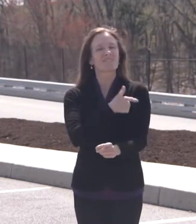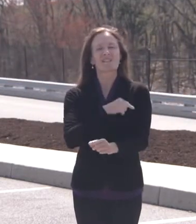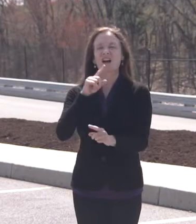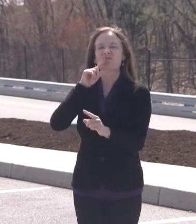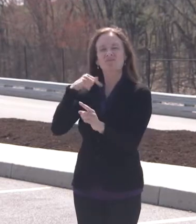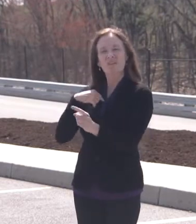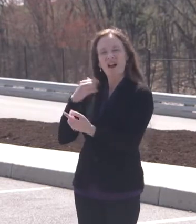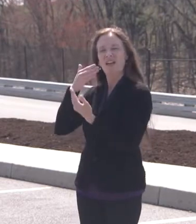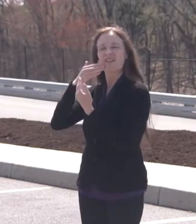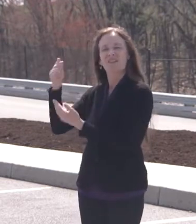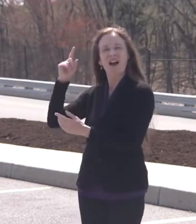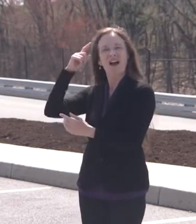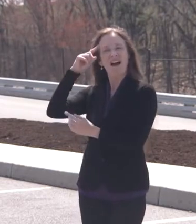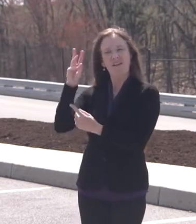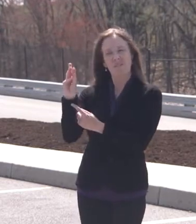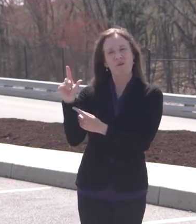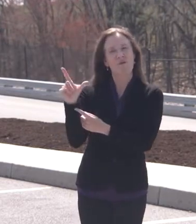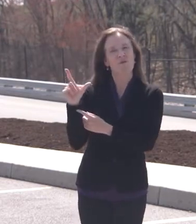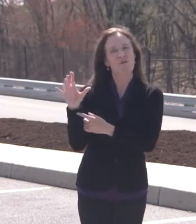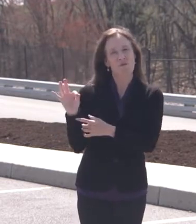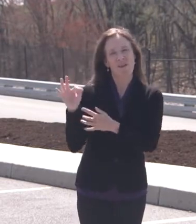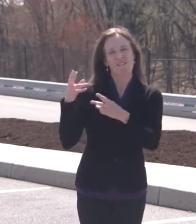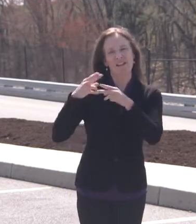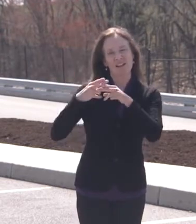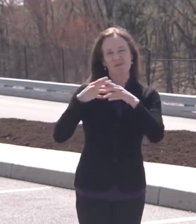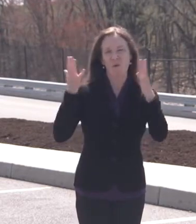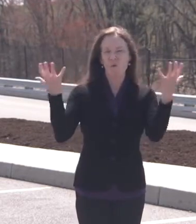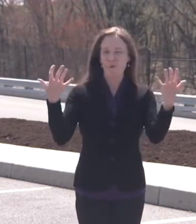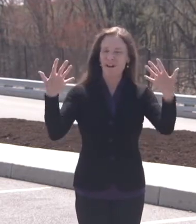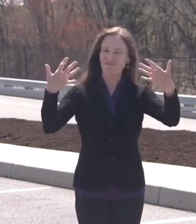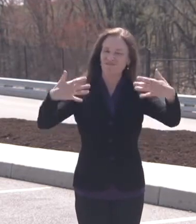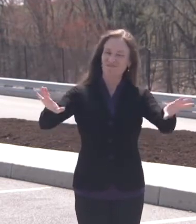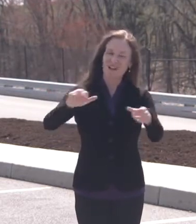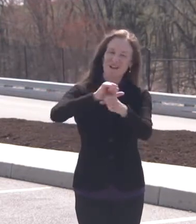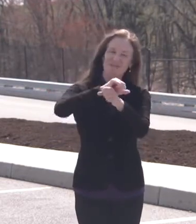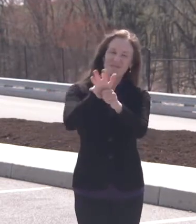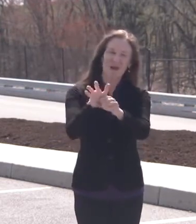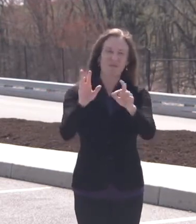final stages of the pandemic. I'd like to welcome Governor Wolf back up.